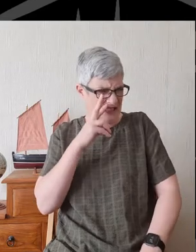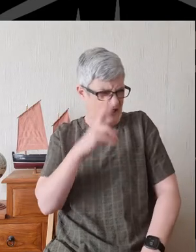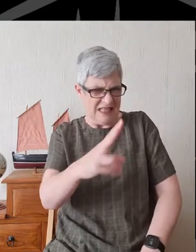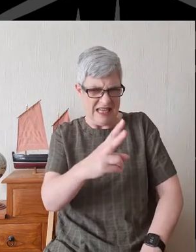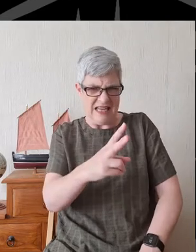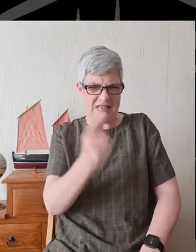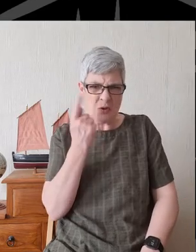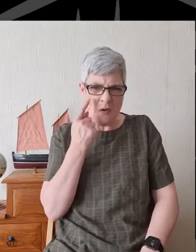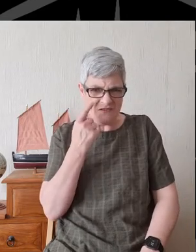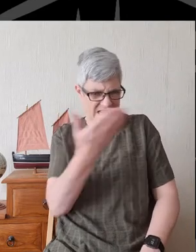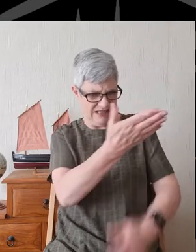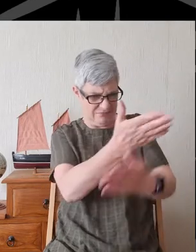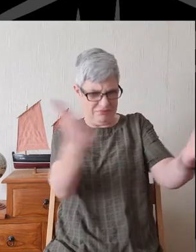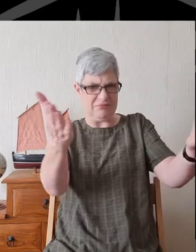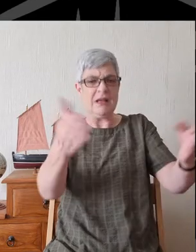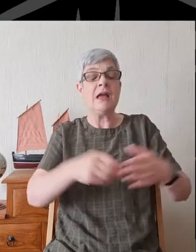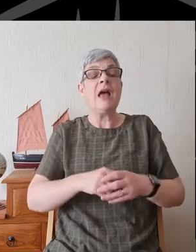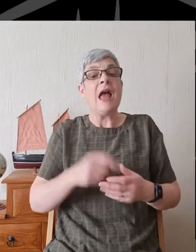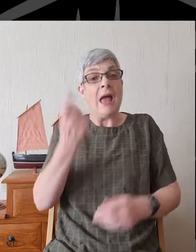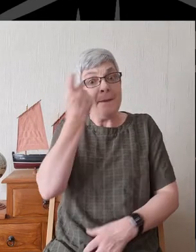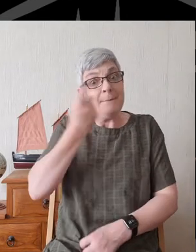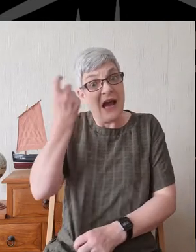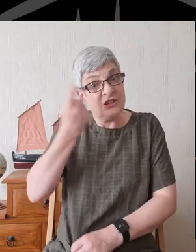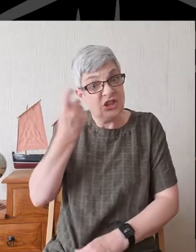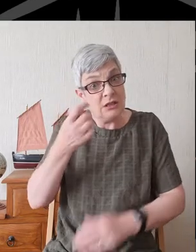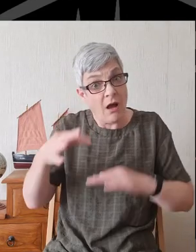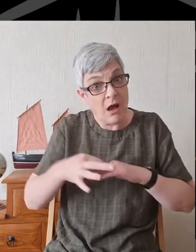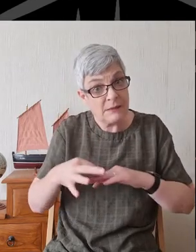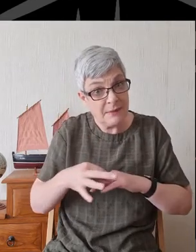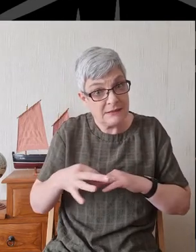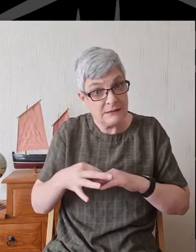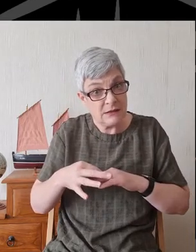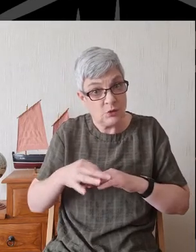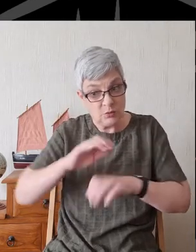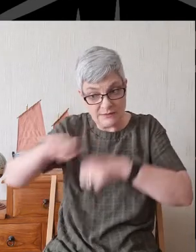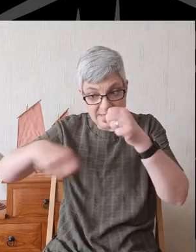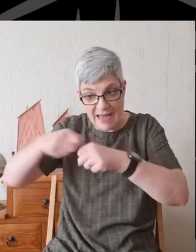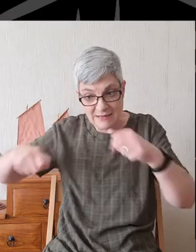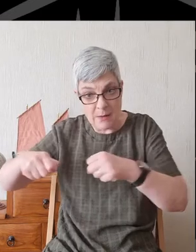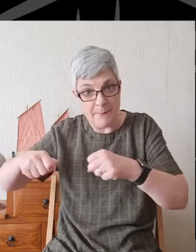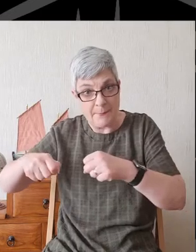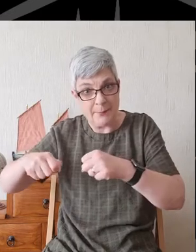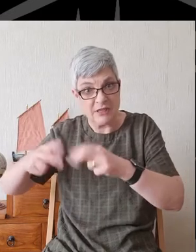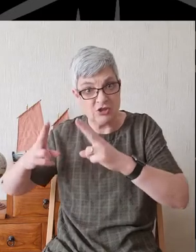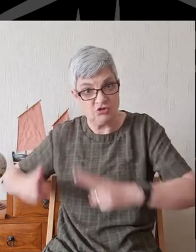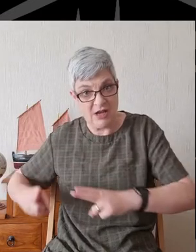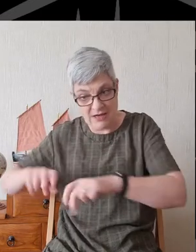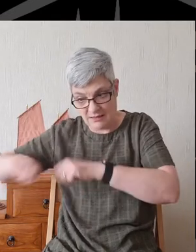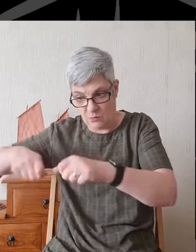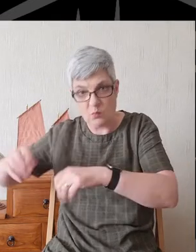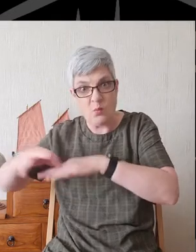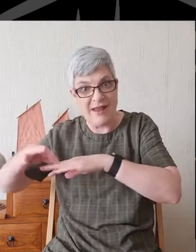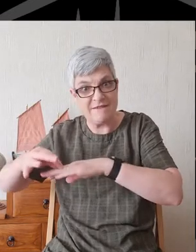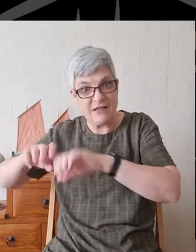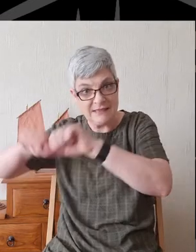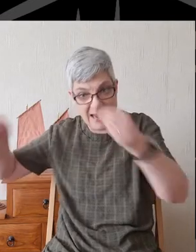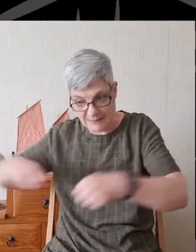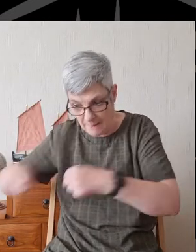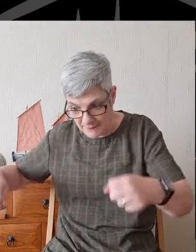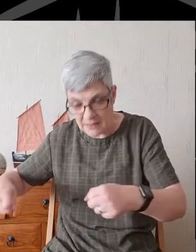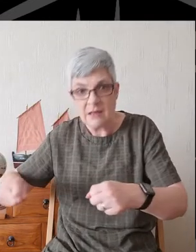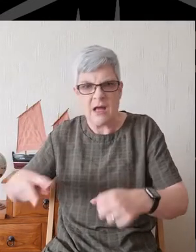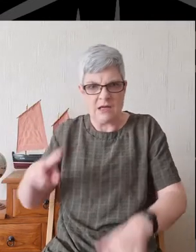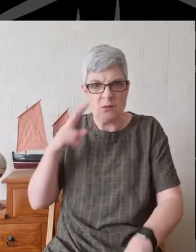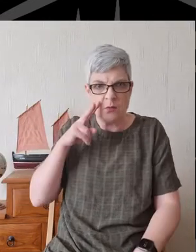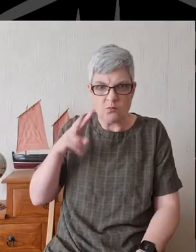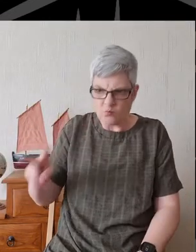So imagine a husband who tied his wife to a bedroom chair and he has her watch as he